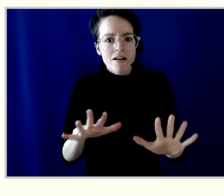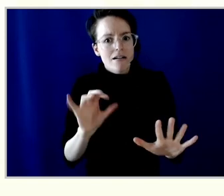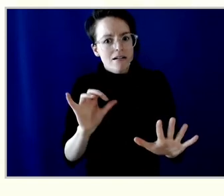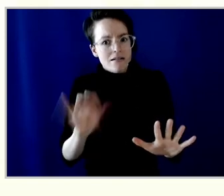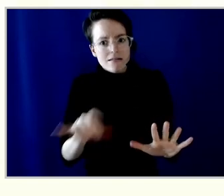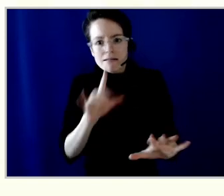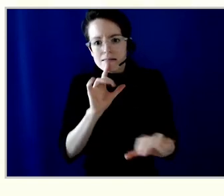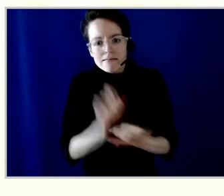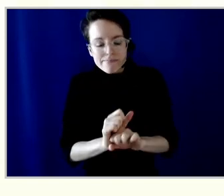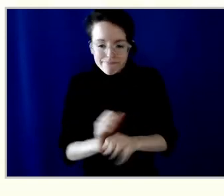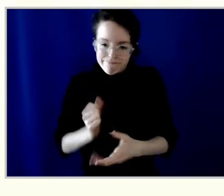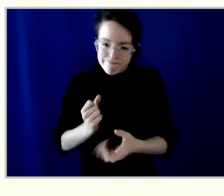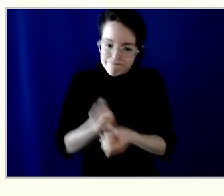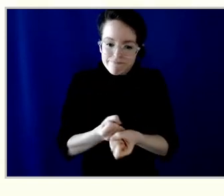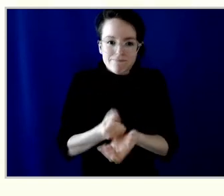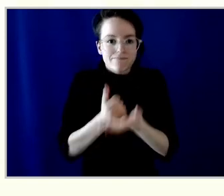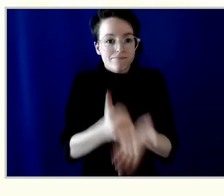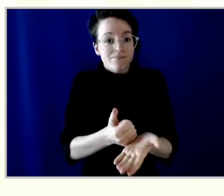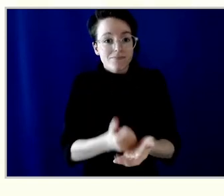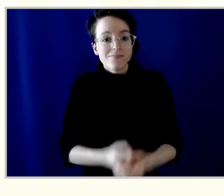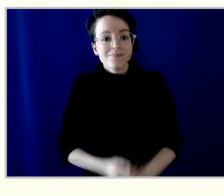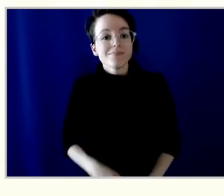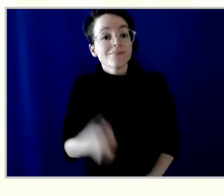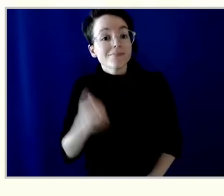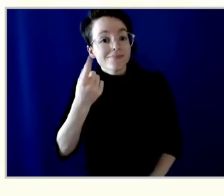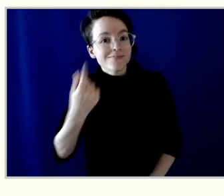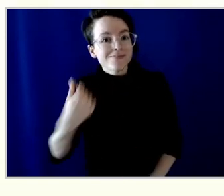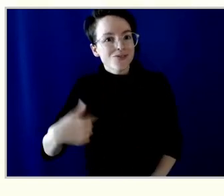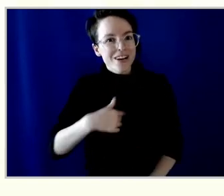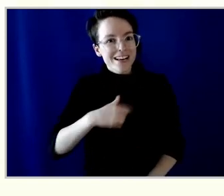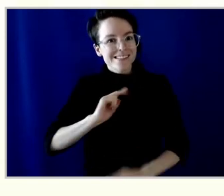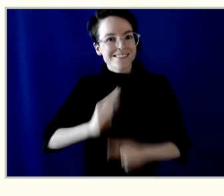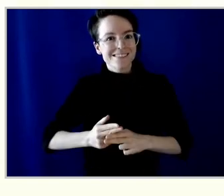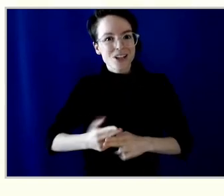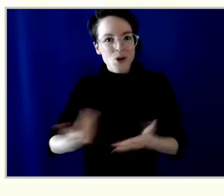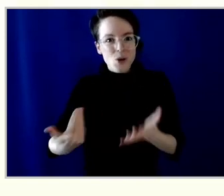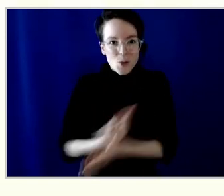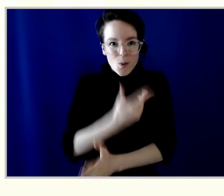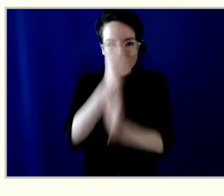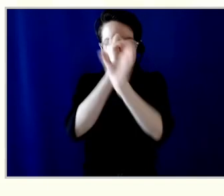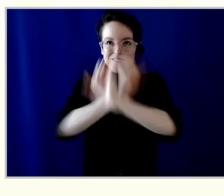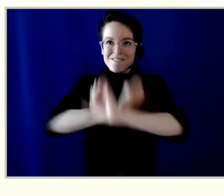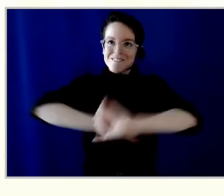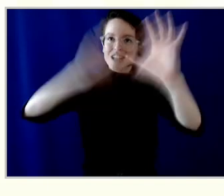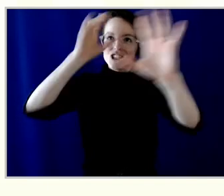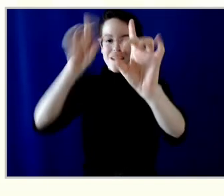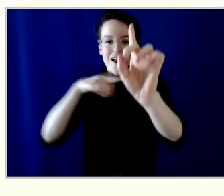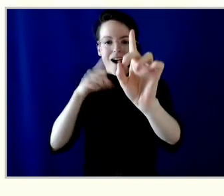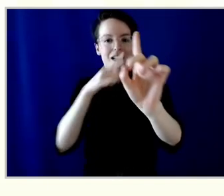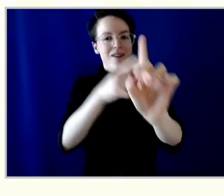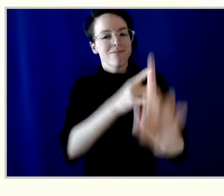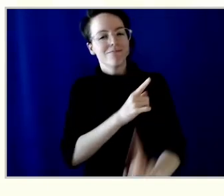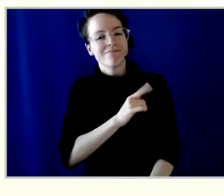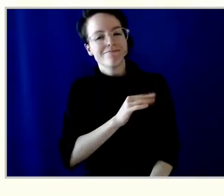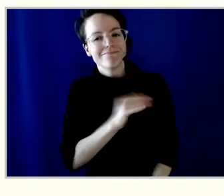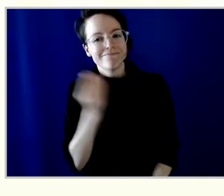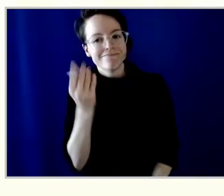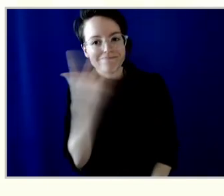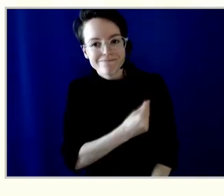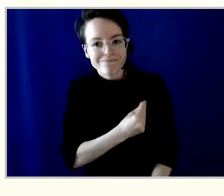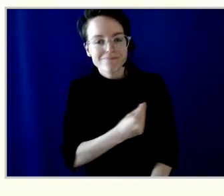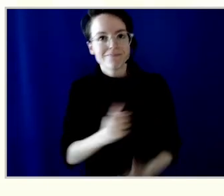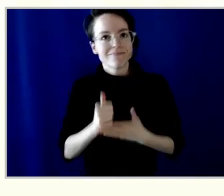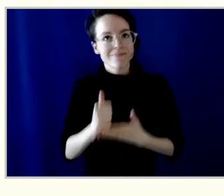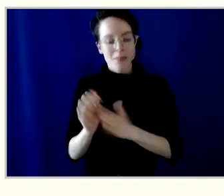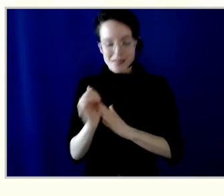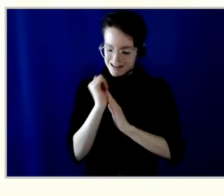statement for Vancity. It's a vision that fully captures our hopes and our aspirations and which will guide our work into the future.